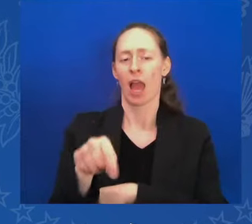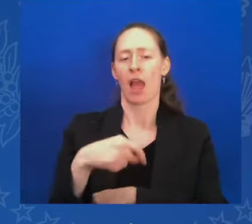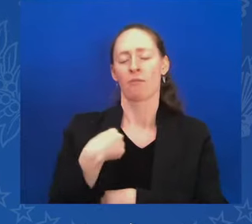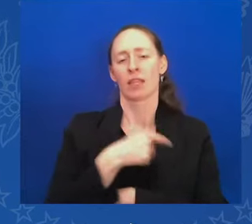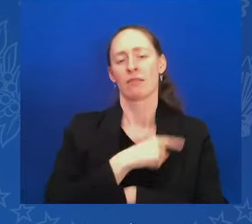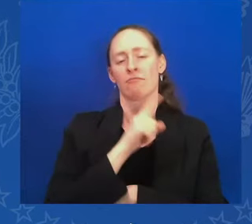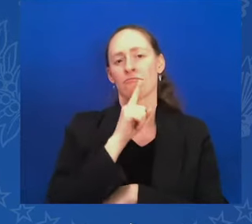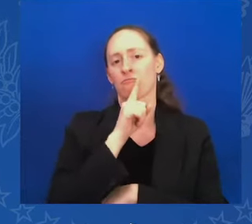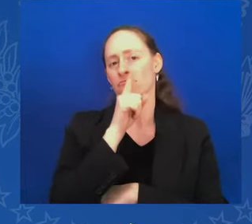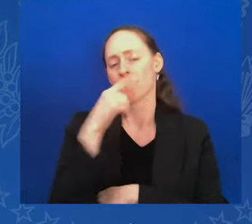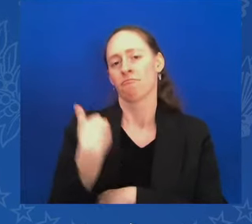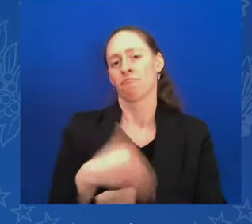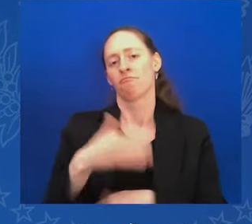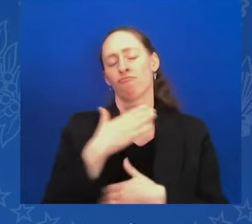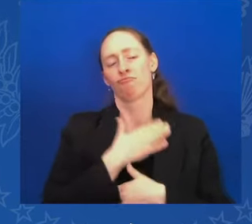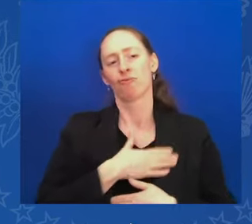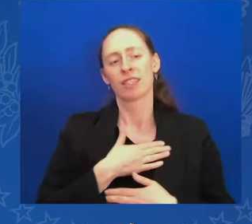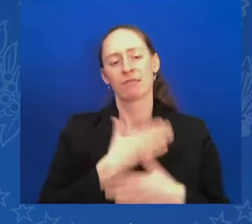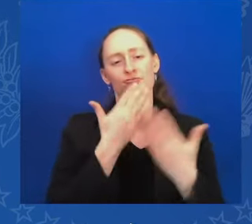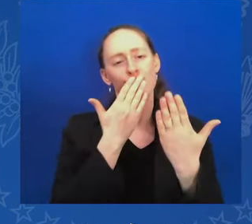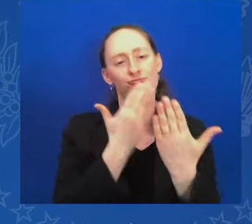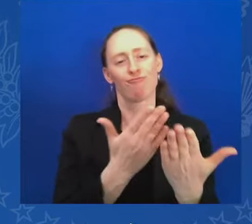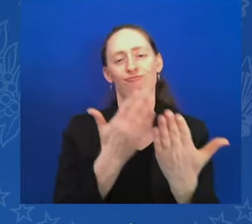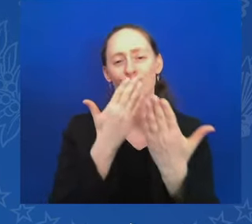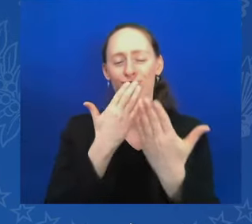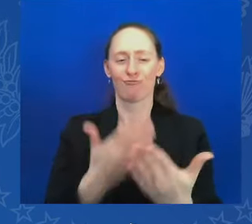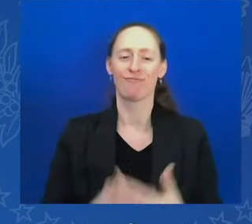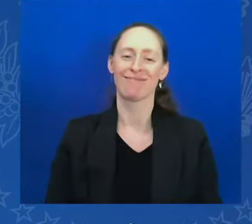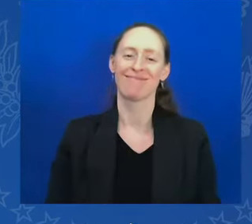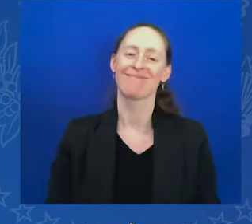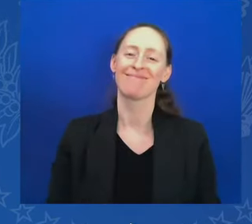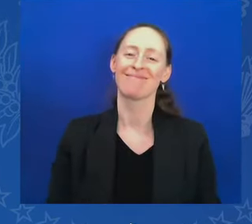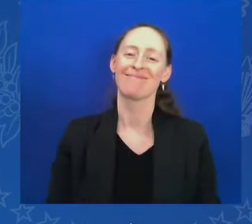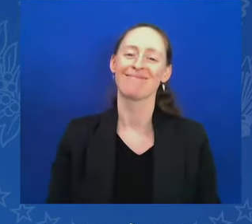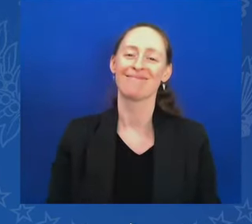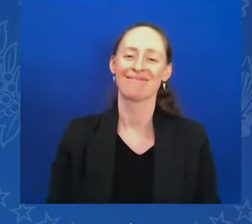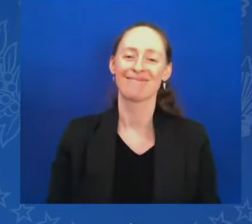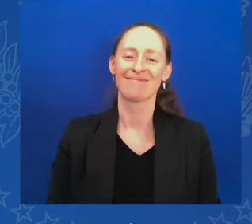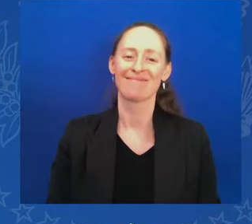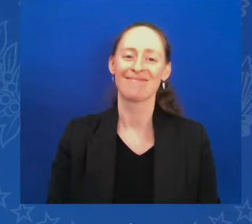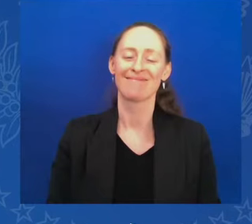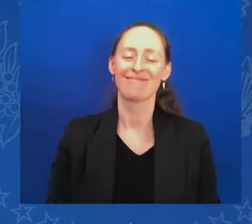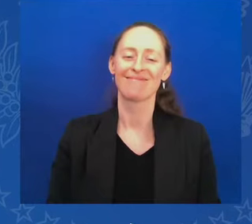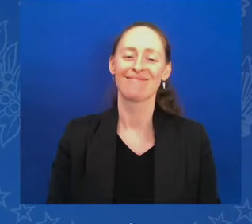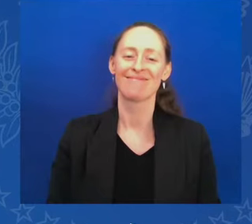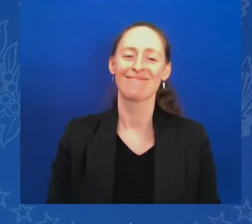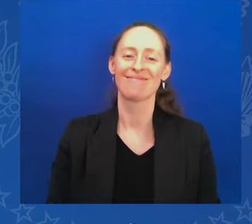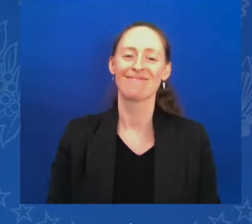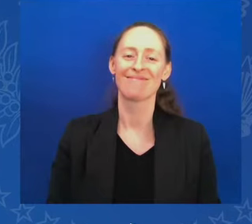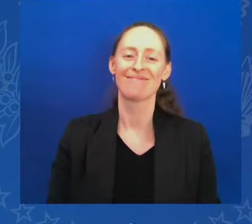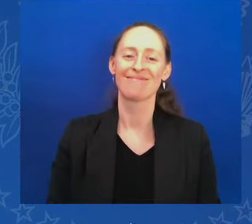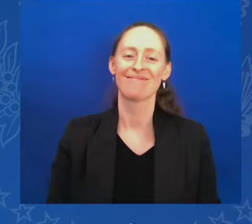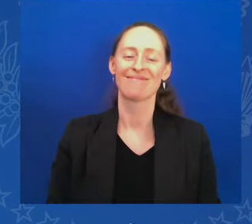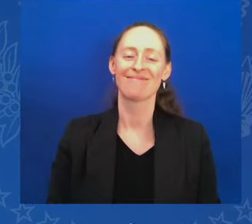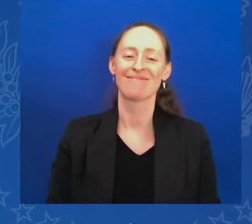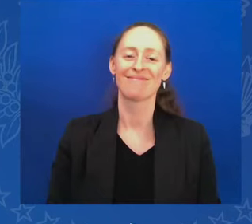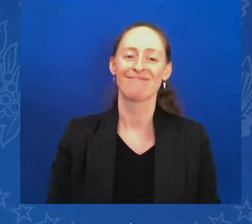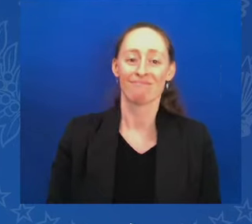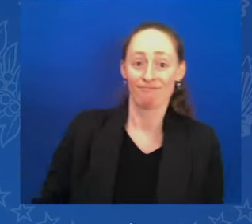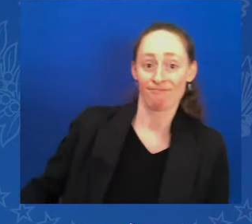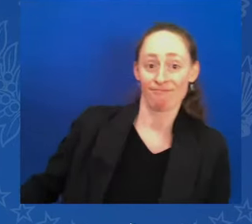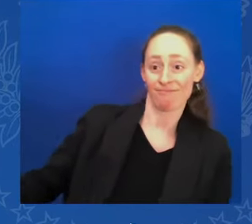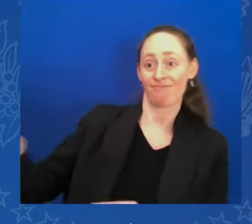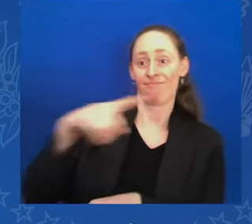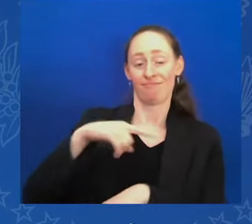Also, as sons and daughters of the Mother Church of Constantinople, our ecumenical patriarchy,